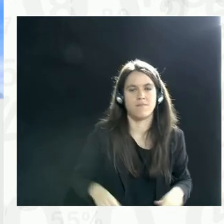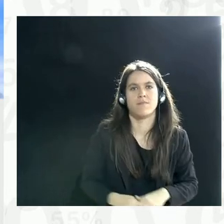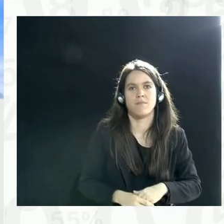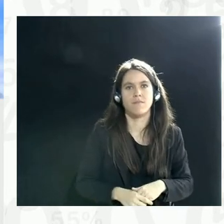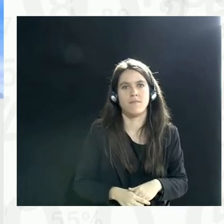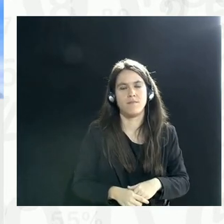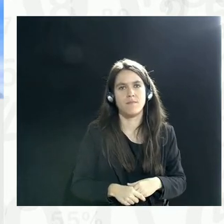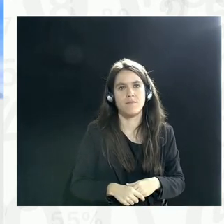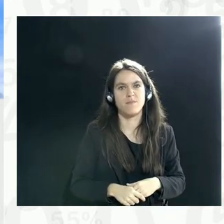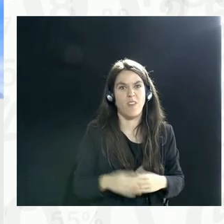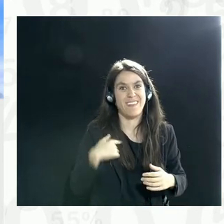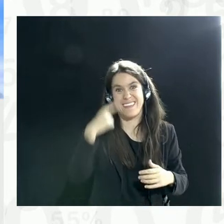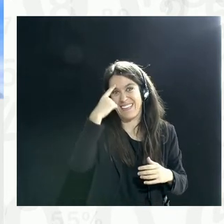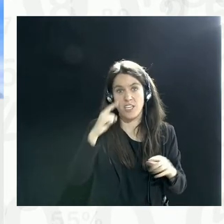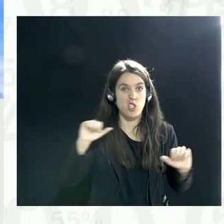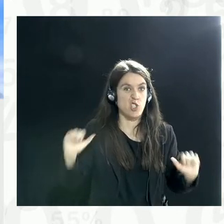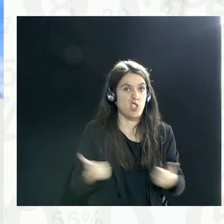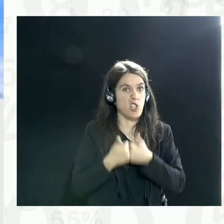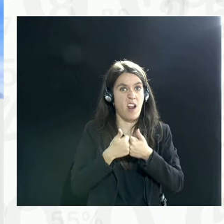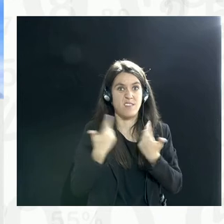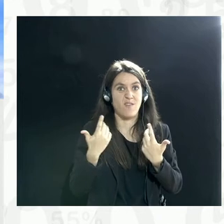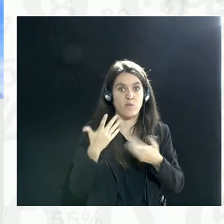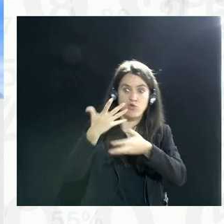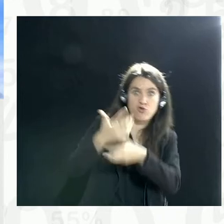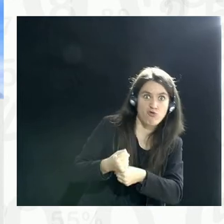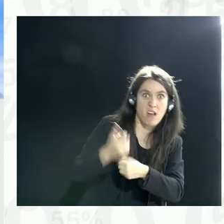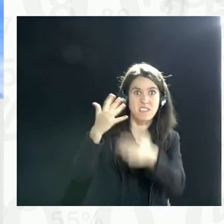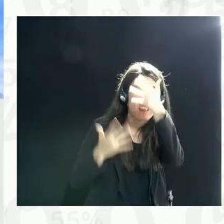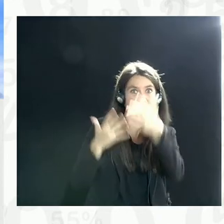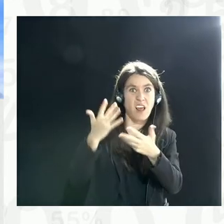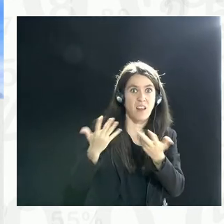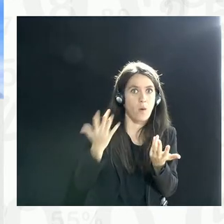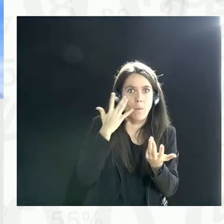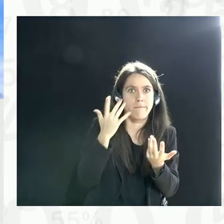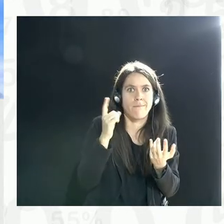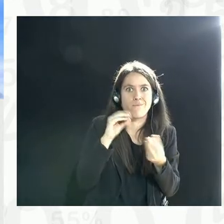challenge that we faced in the trust in data is the data are not to be trusted.